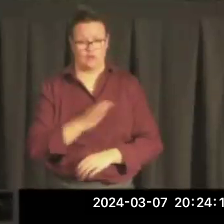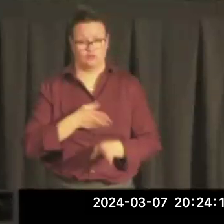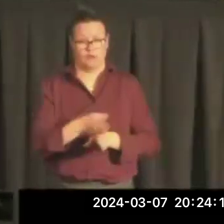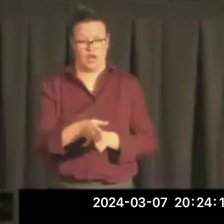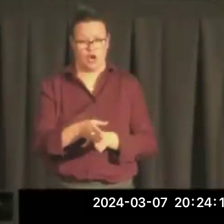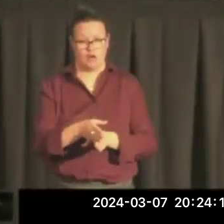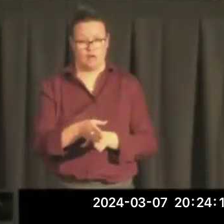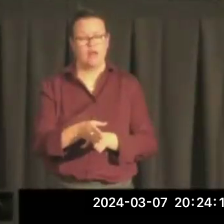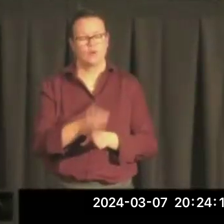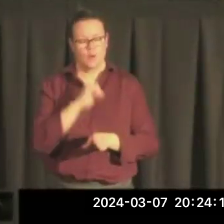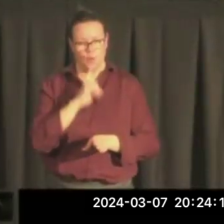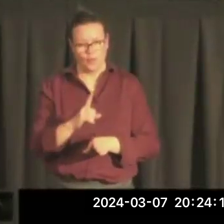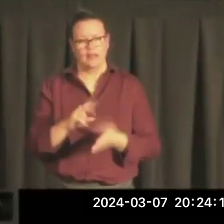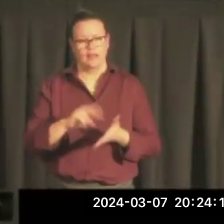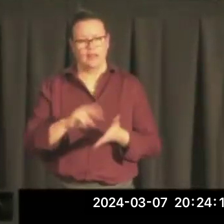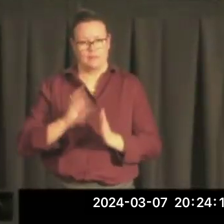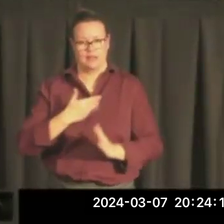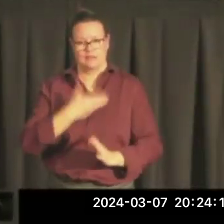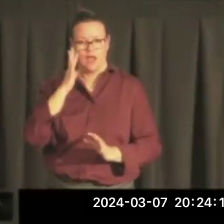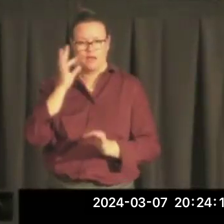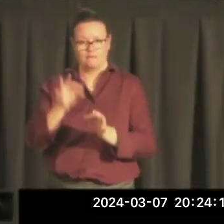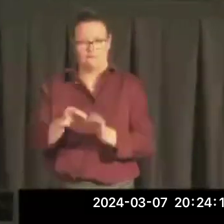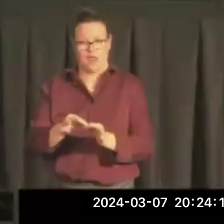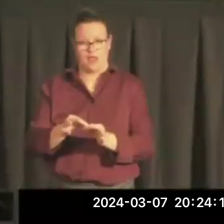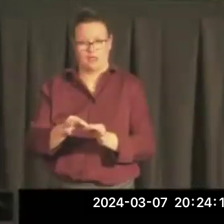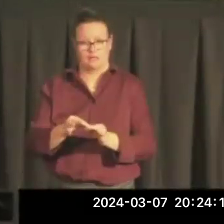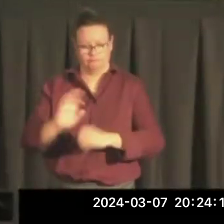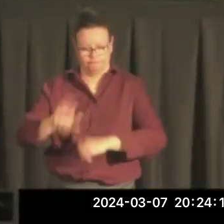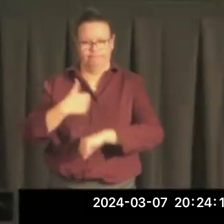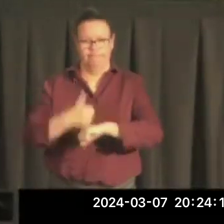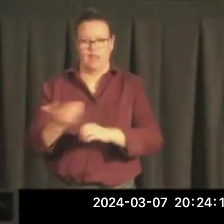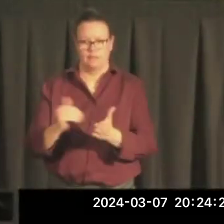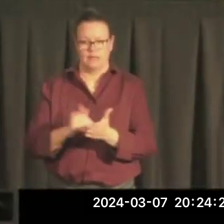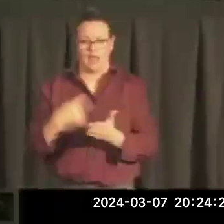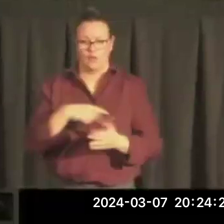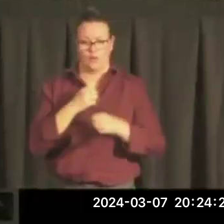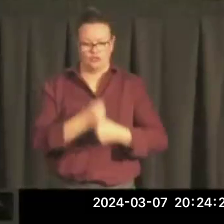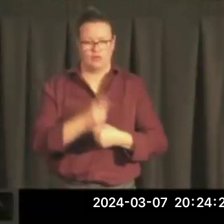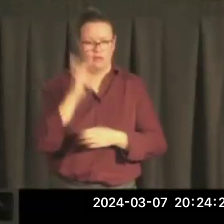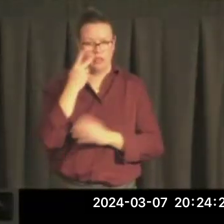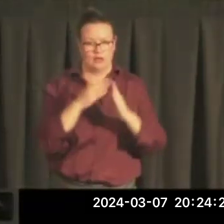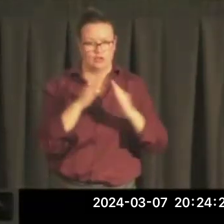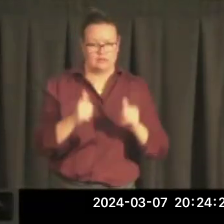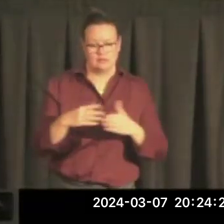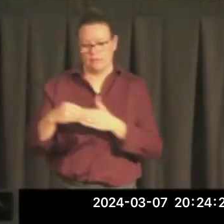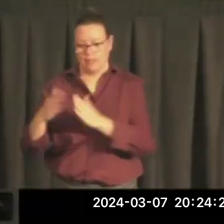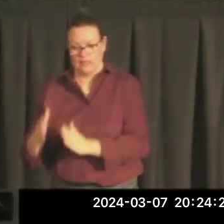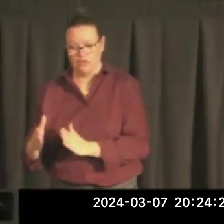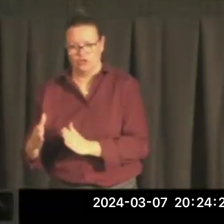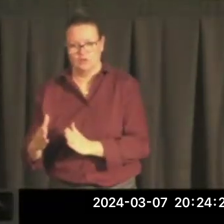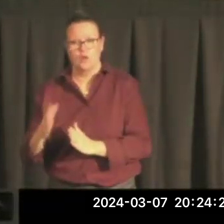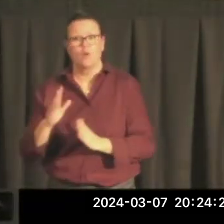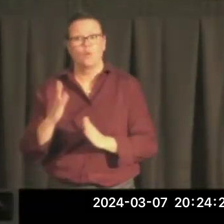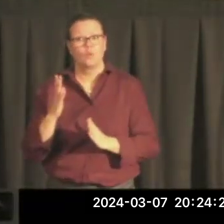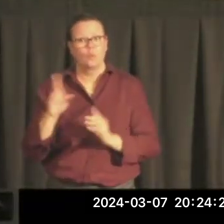our faith. In the excellence both of our political system. And of its leaders. When they're at their best.